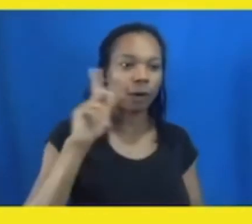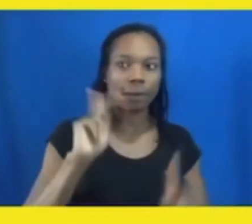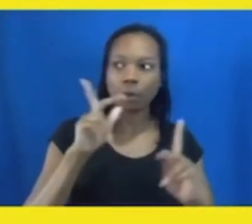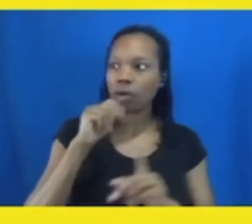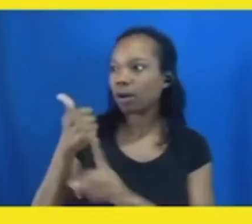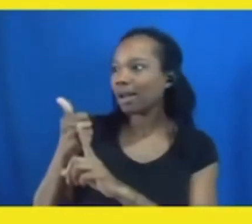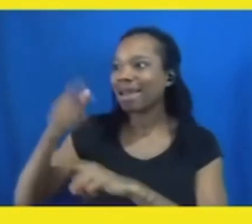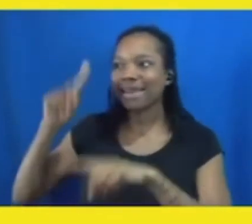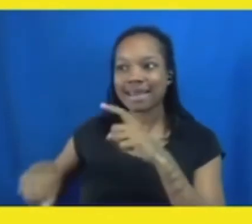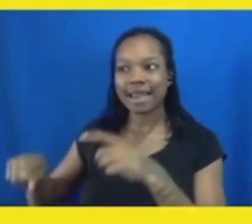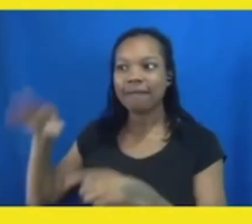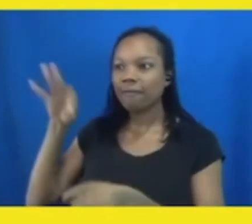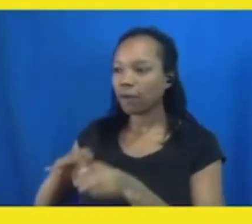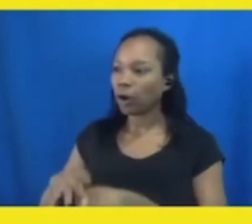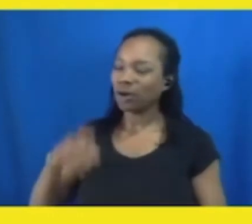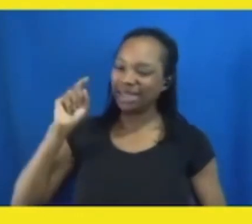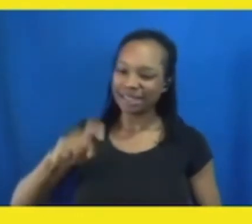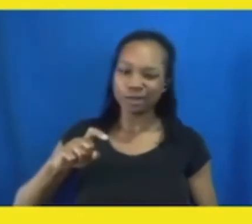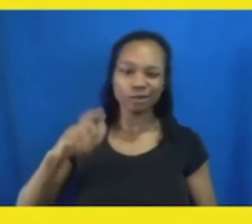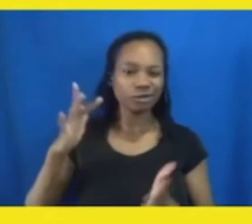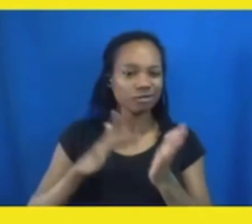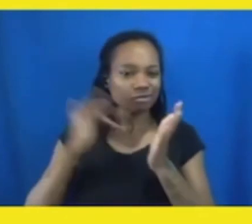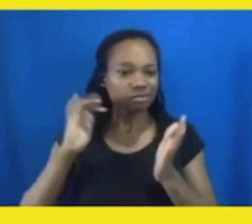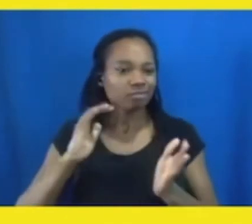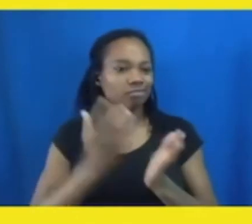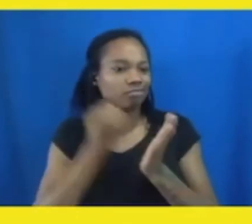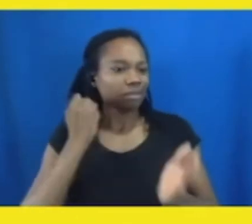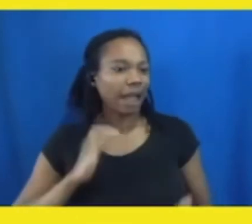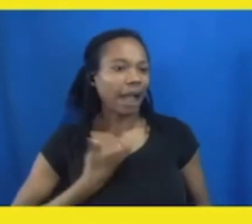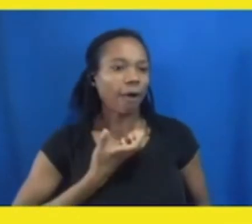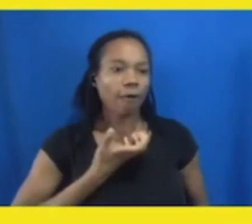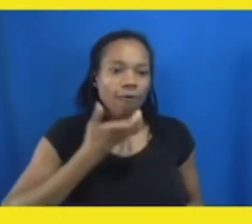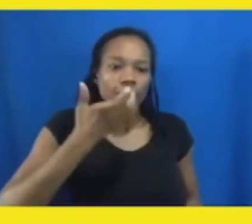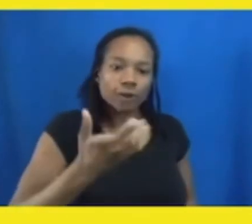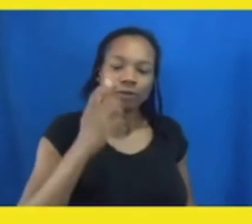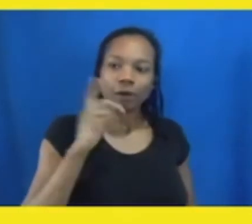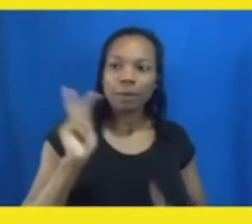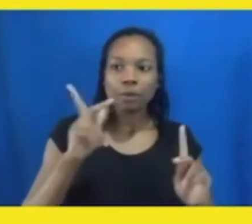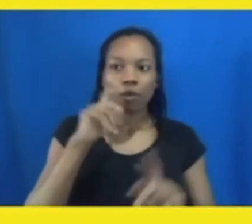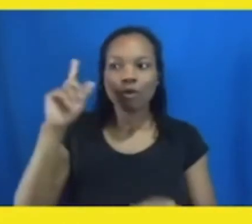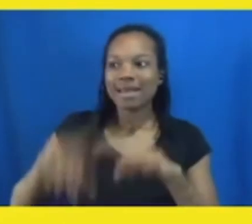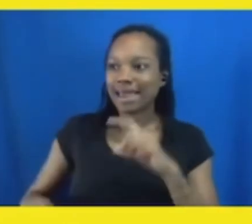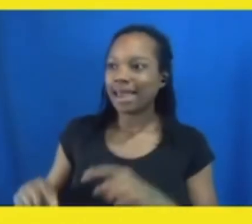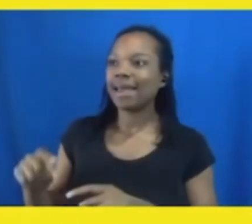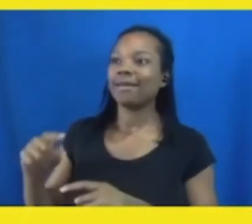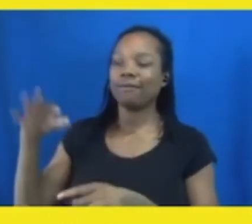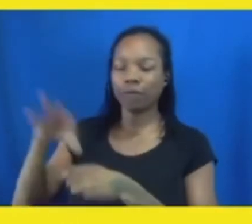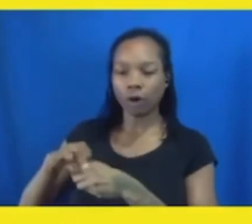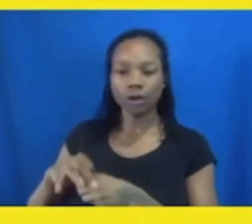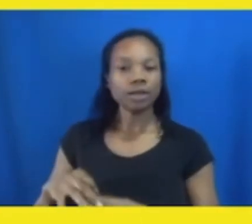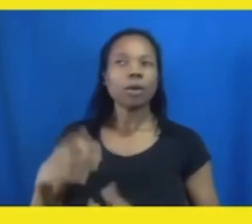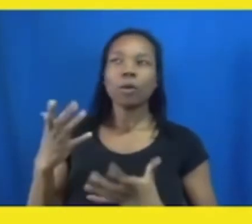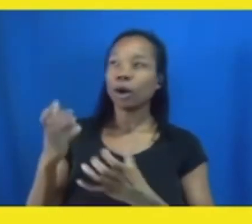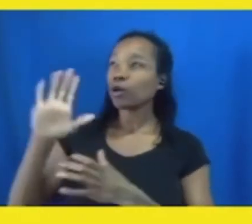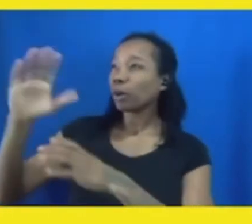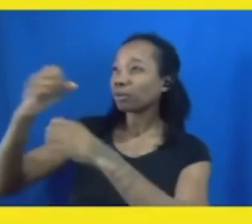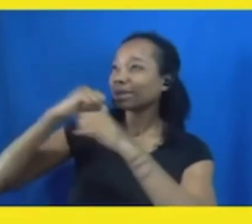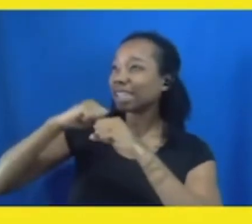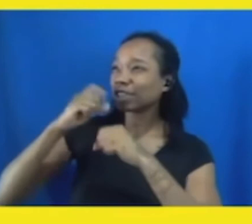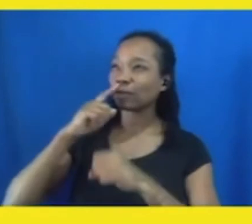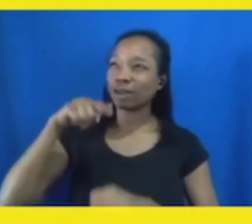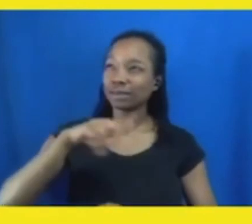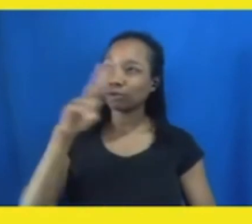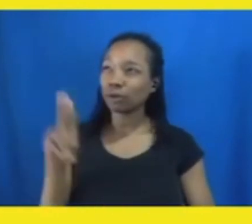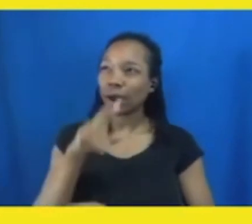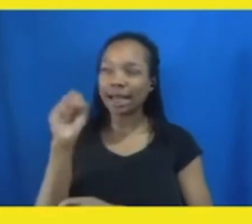cannot. God, we pray your protection over this nation, Lord God. We don't know what's going to happen tonight. We don't know what's going to happen this week.